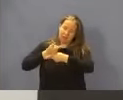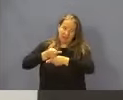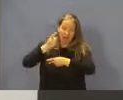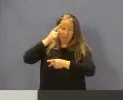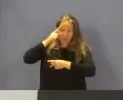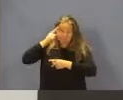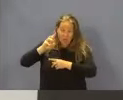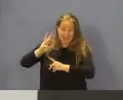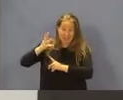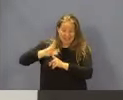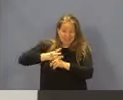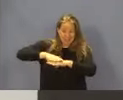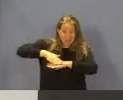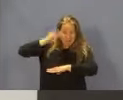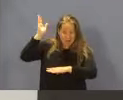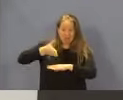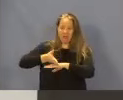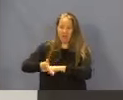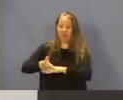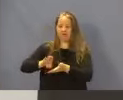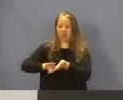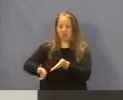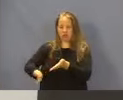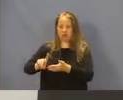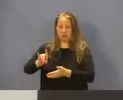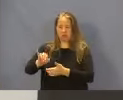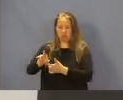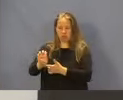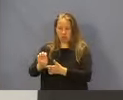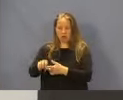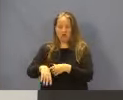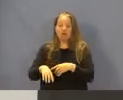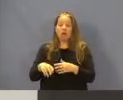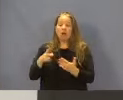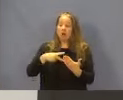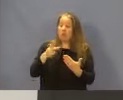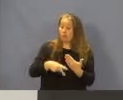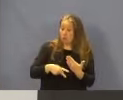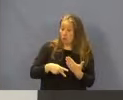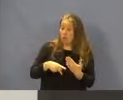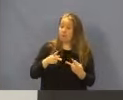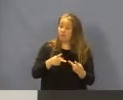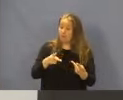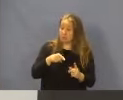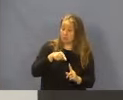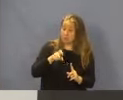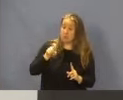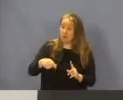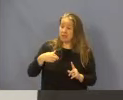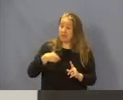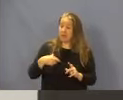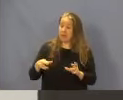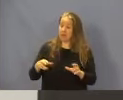six months post- discharge. And the program and facility must have registered or